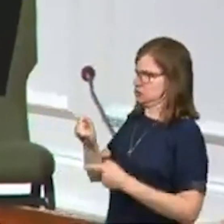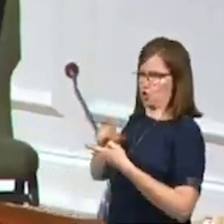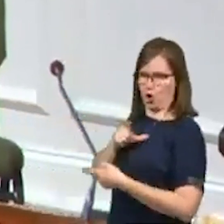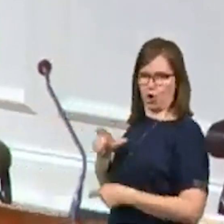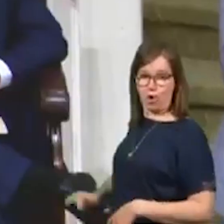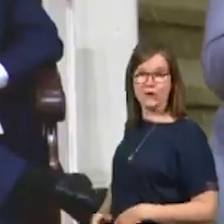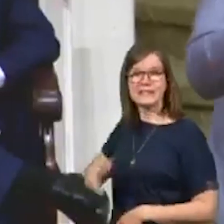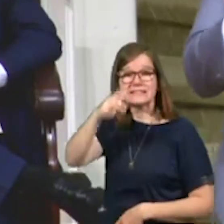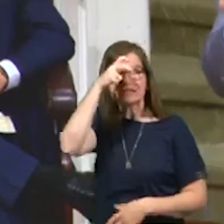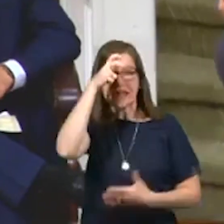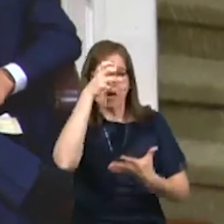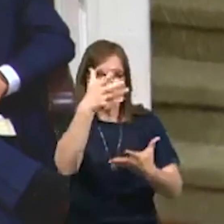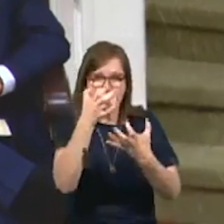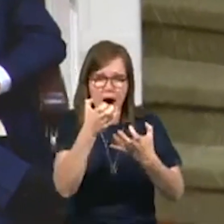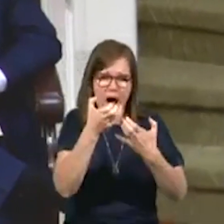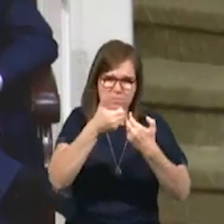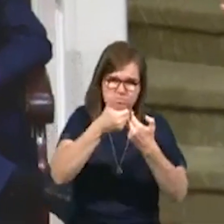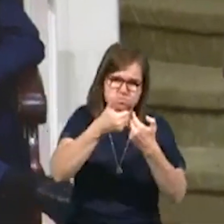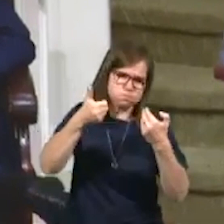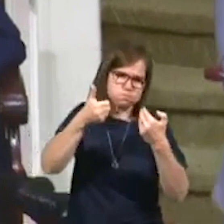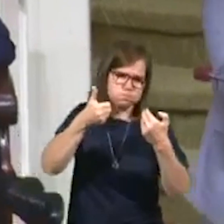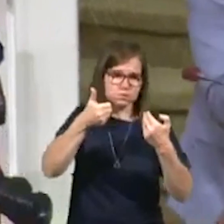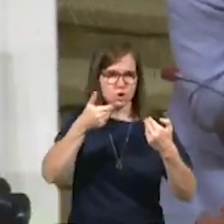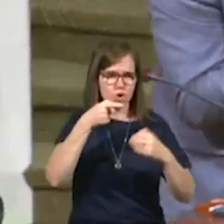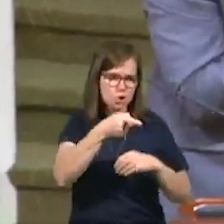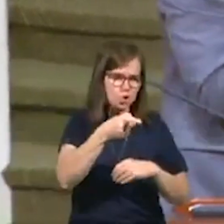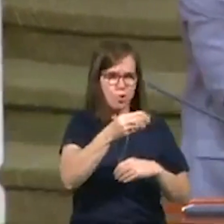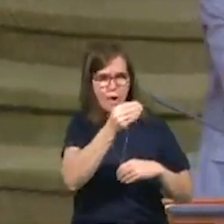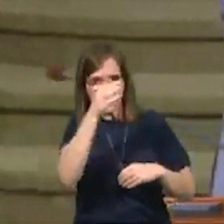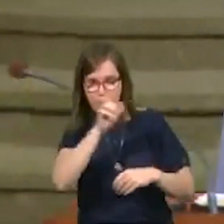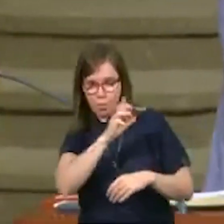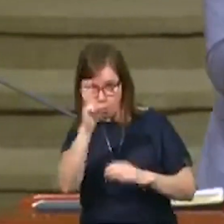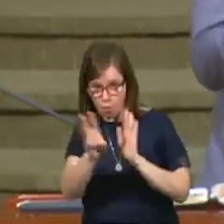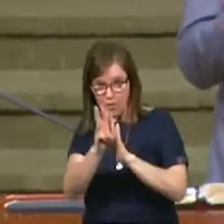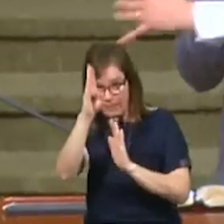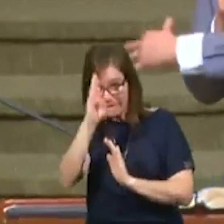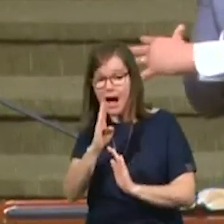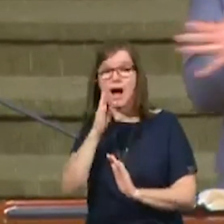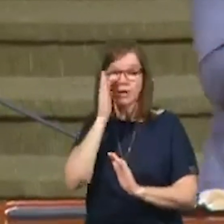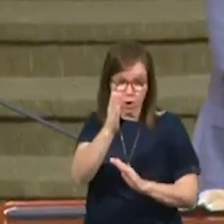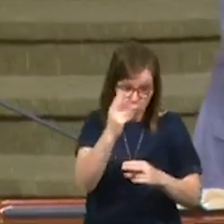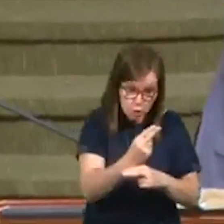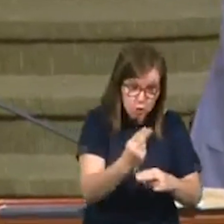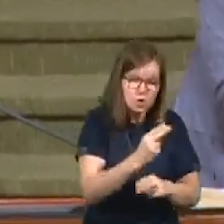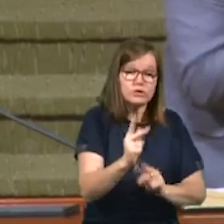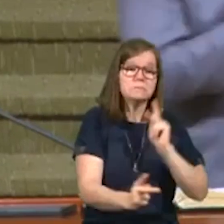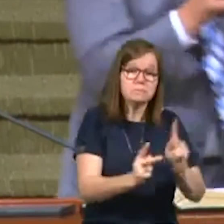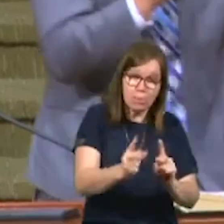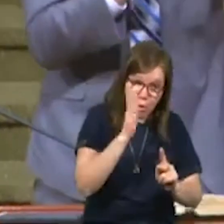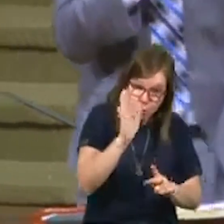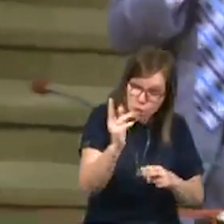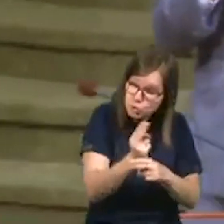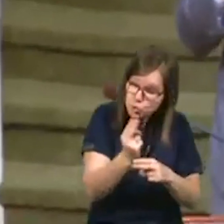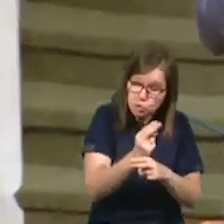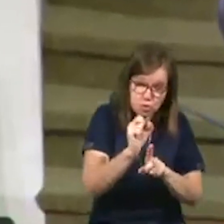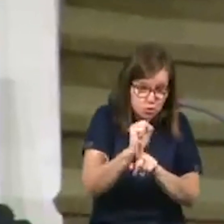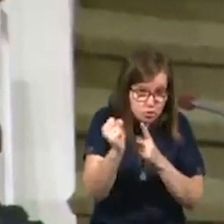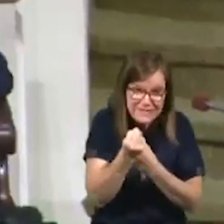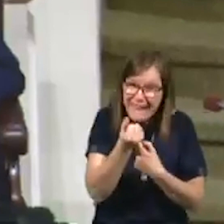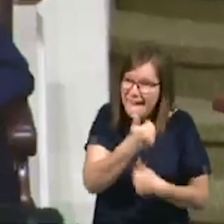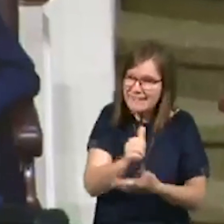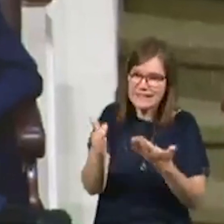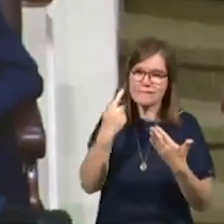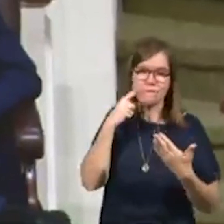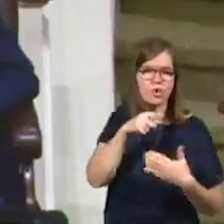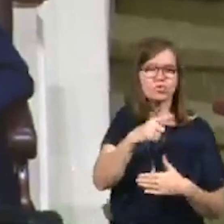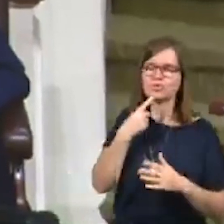friend, Satan wants to drive a wedge between you and the will of God. He'll use people. He'll use circumstances, anything it'll take to get you to